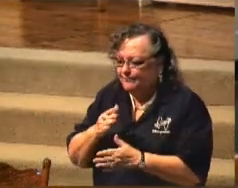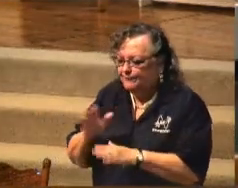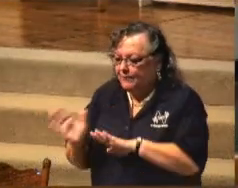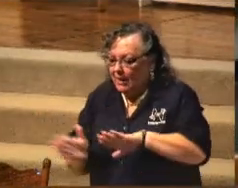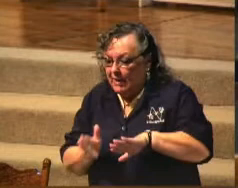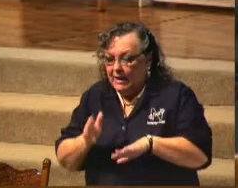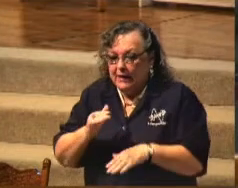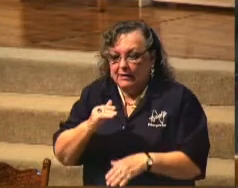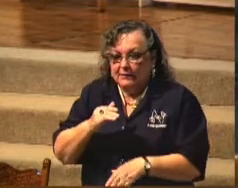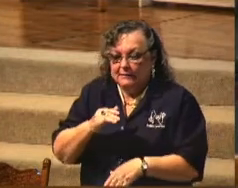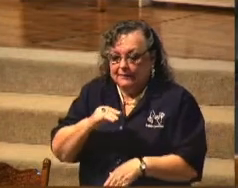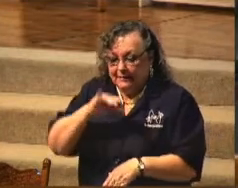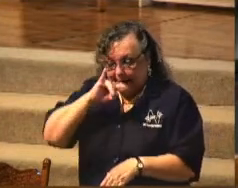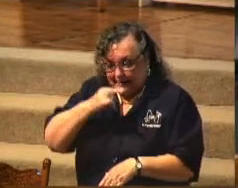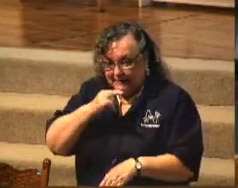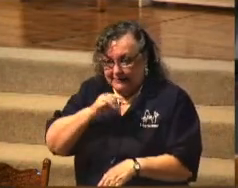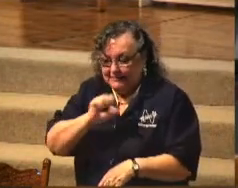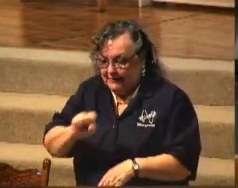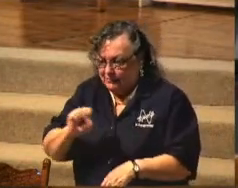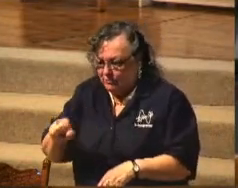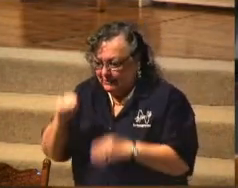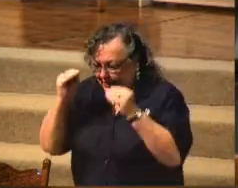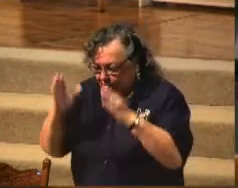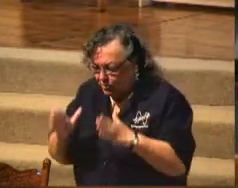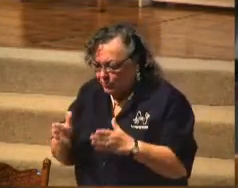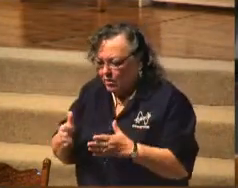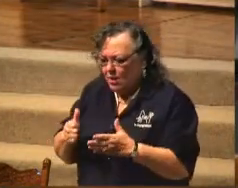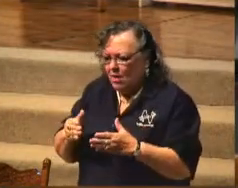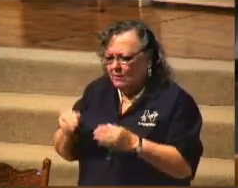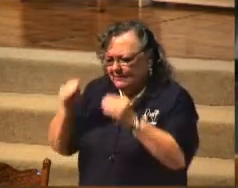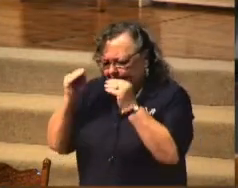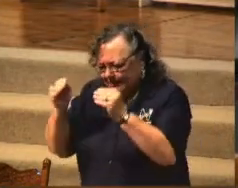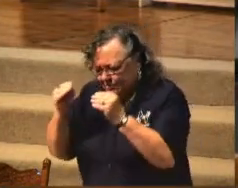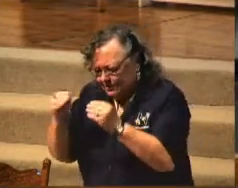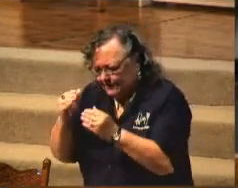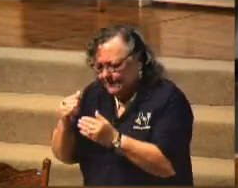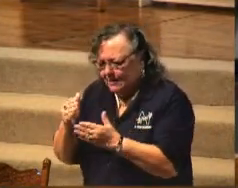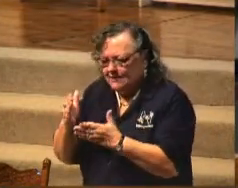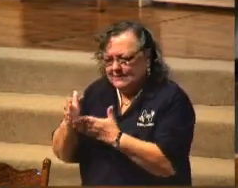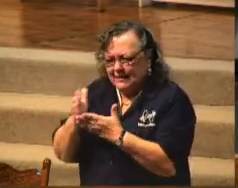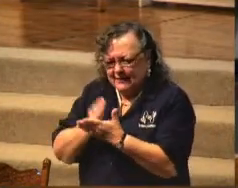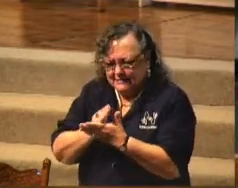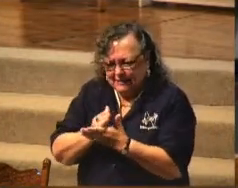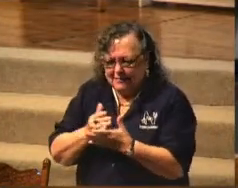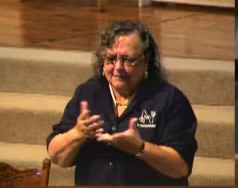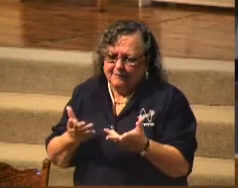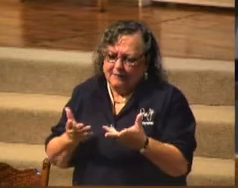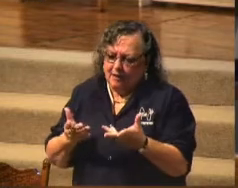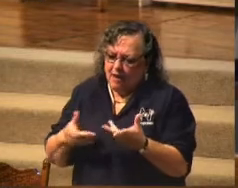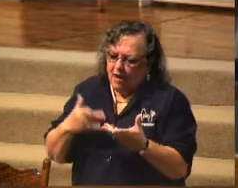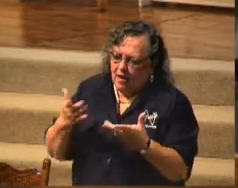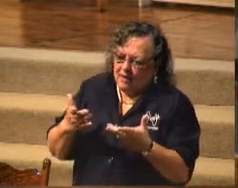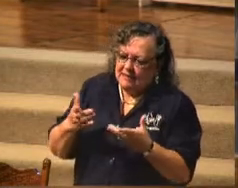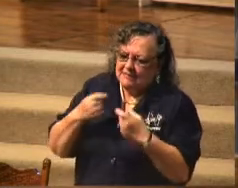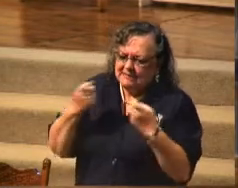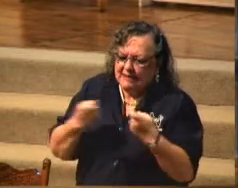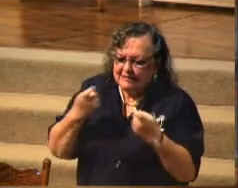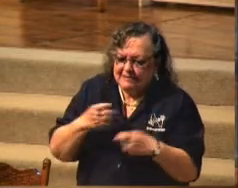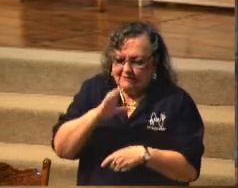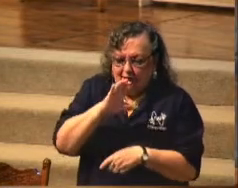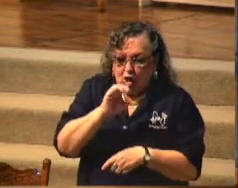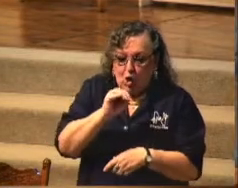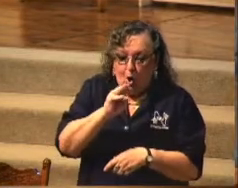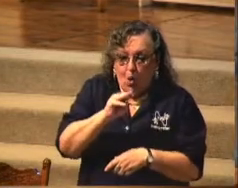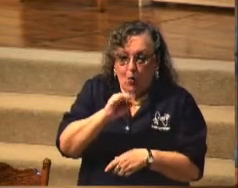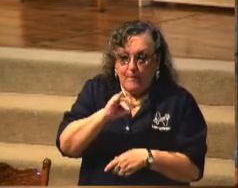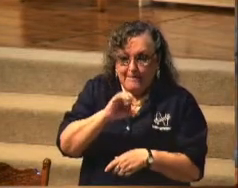the teacher was trying her best to get across to them this thought of sins of commission and sins of omission.